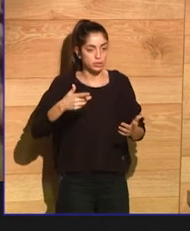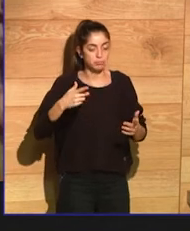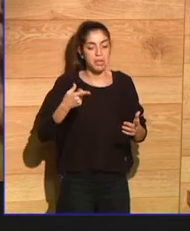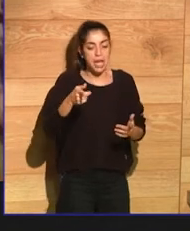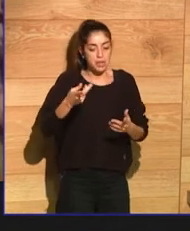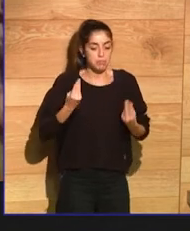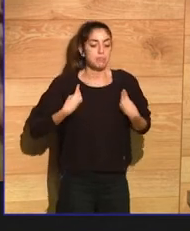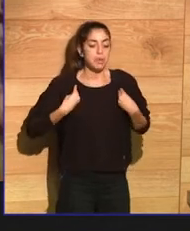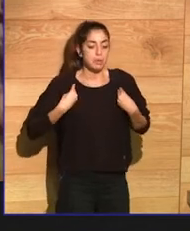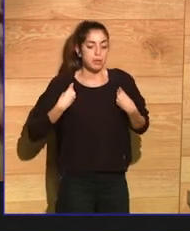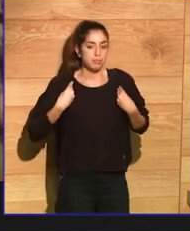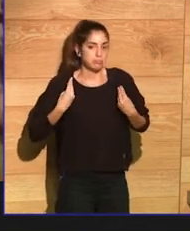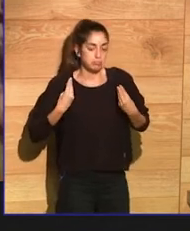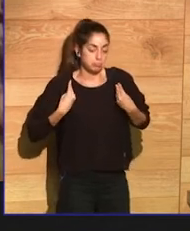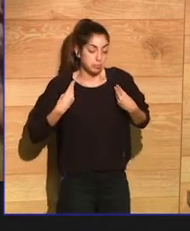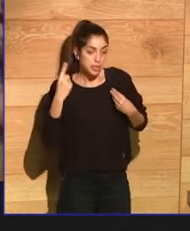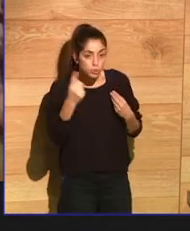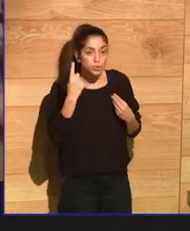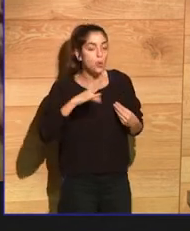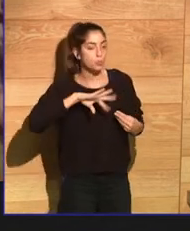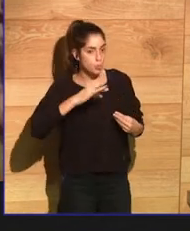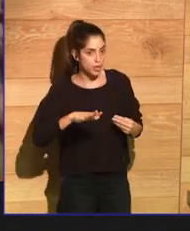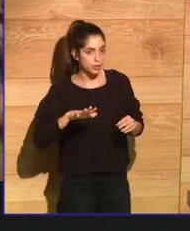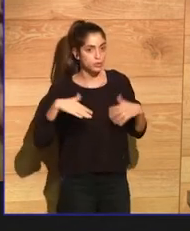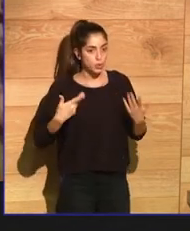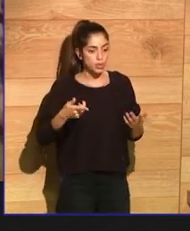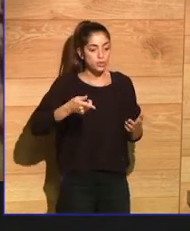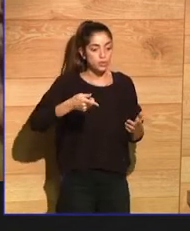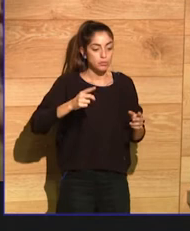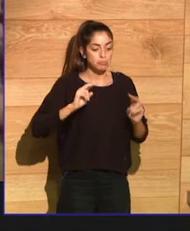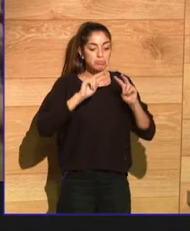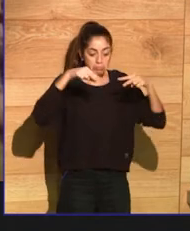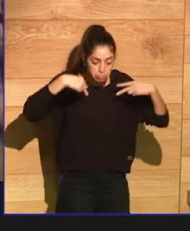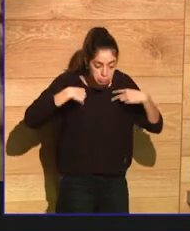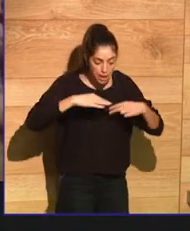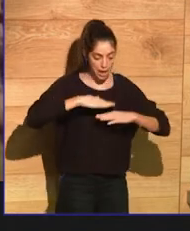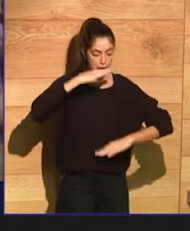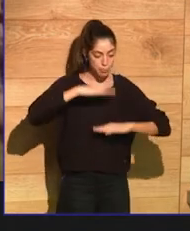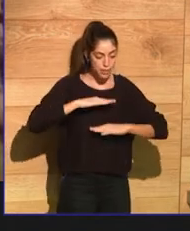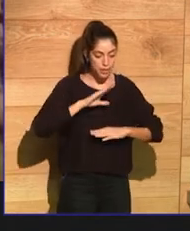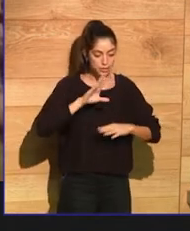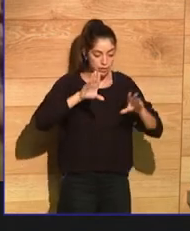discover themselves, discover their own abilities in isolation. But nowadays,